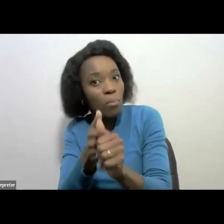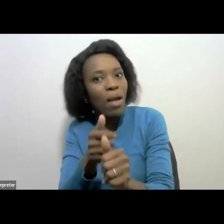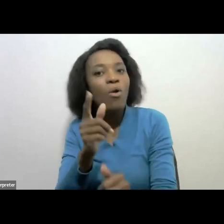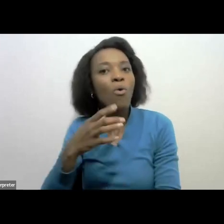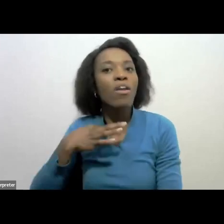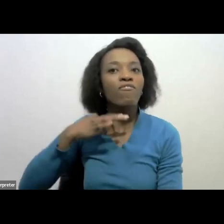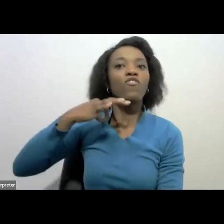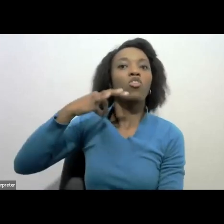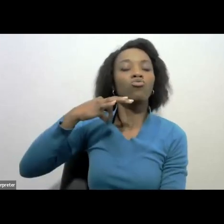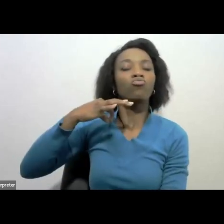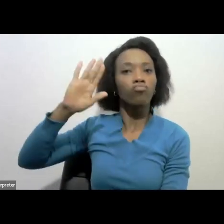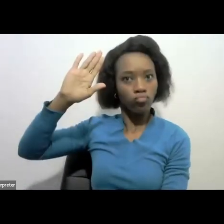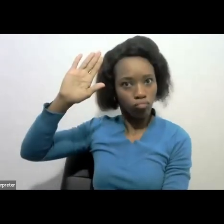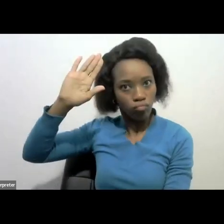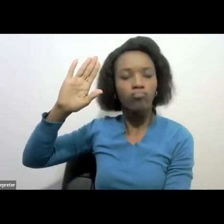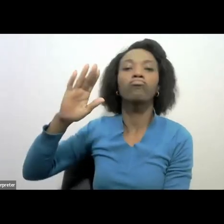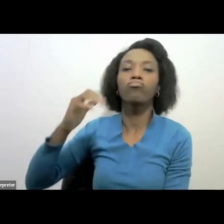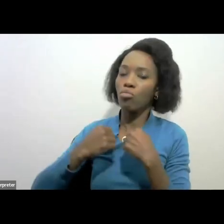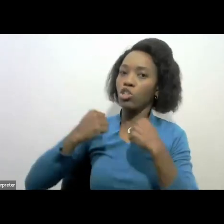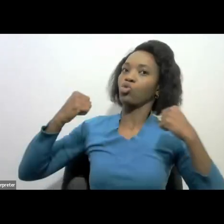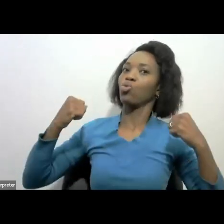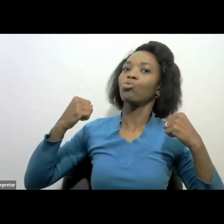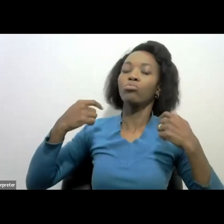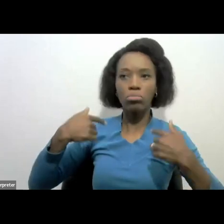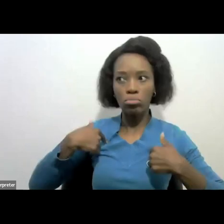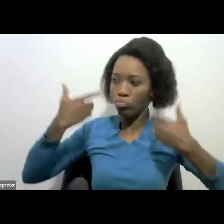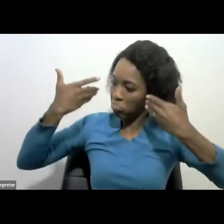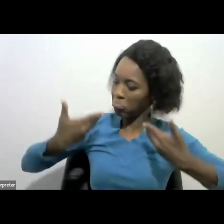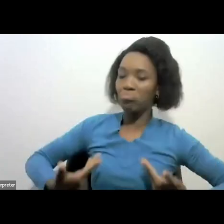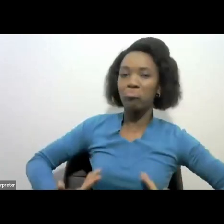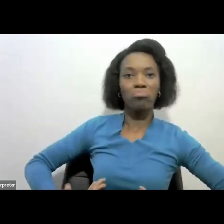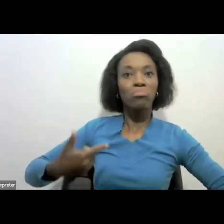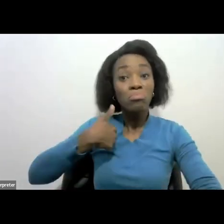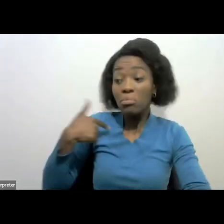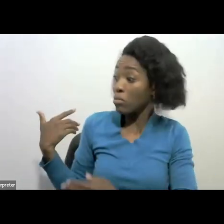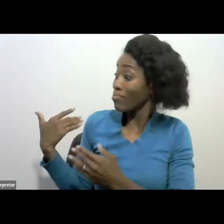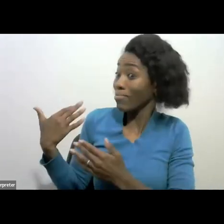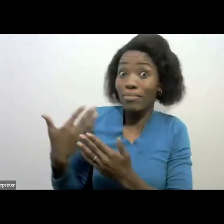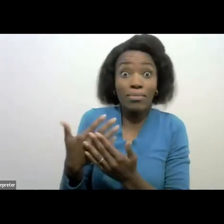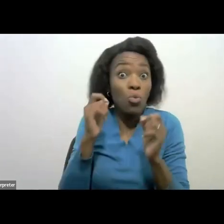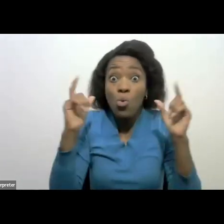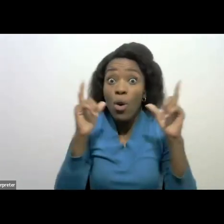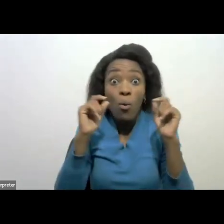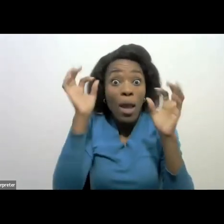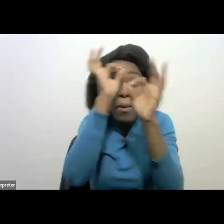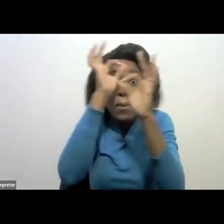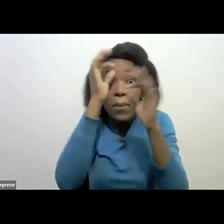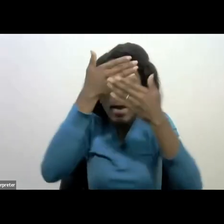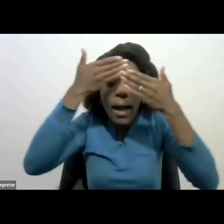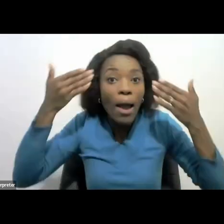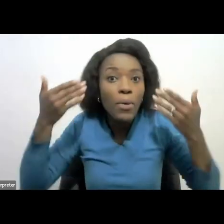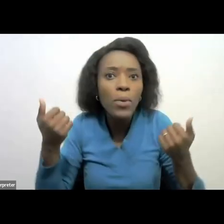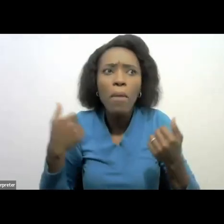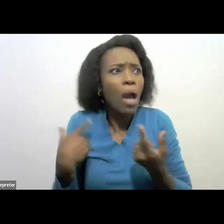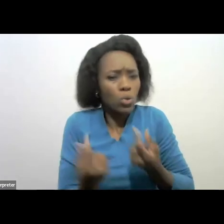come forward and you lift up your hand, you say, SARS, I've not been away. I've been doing things